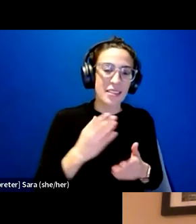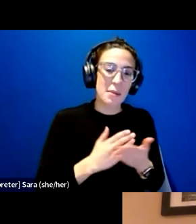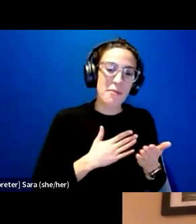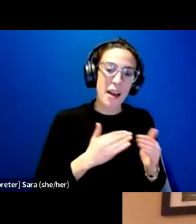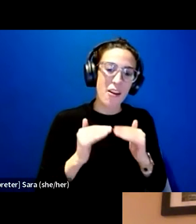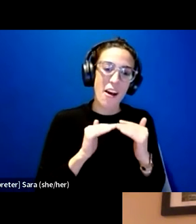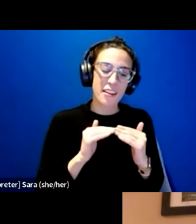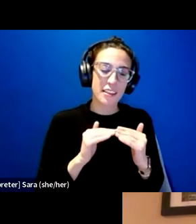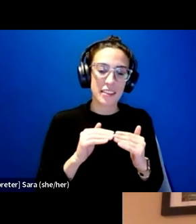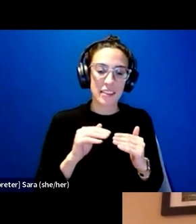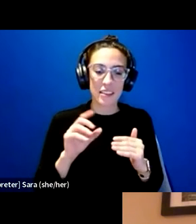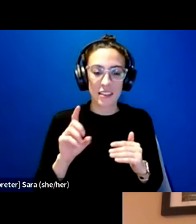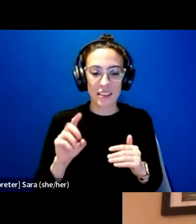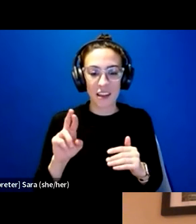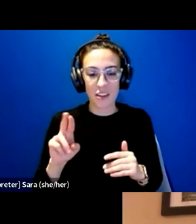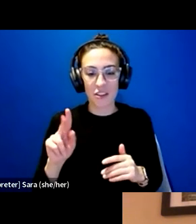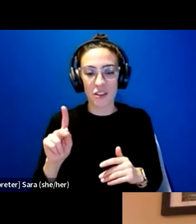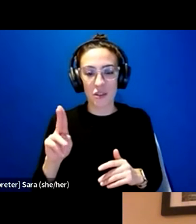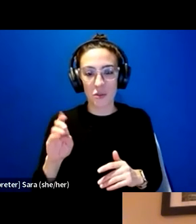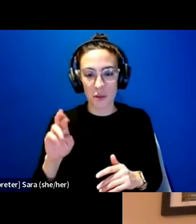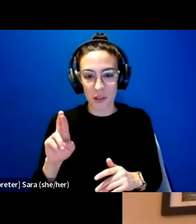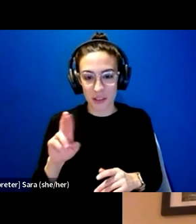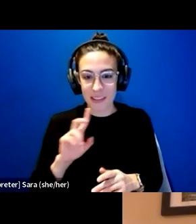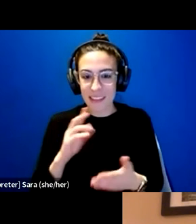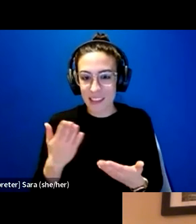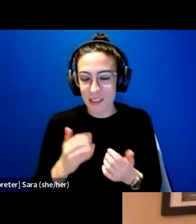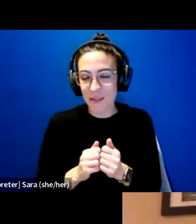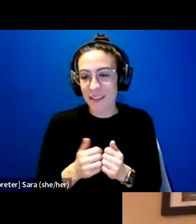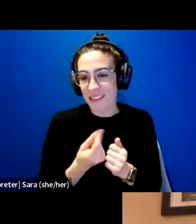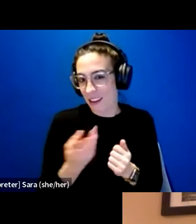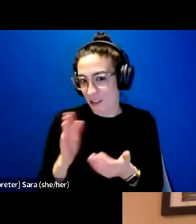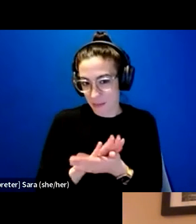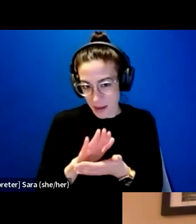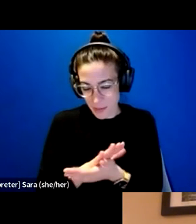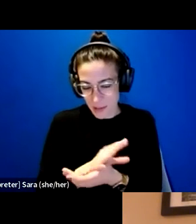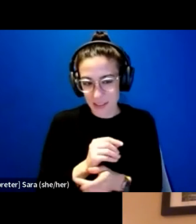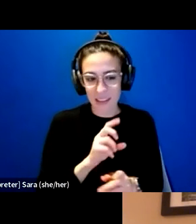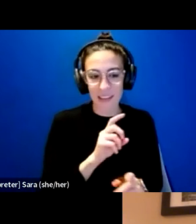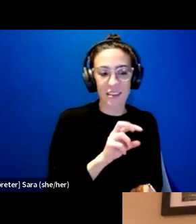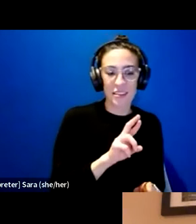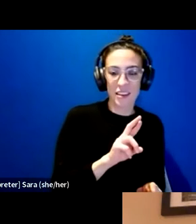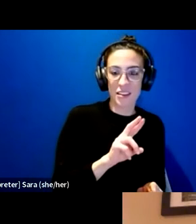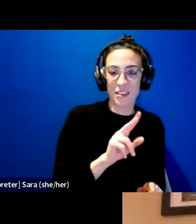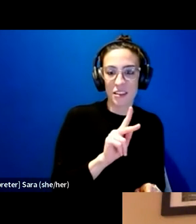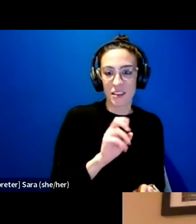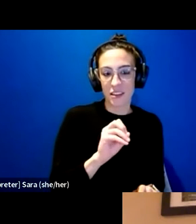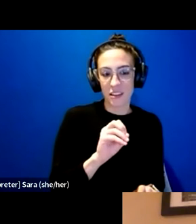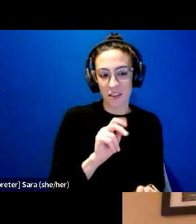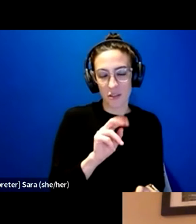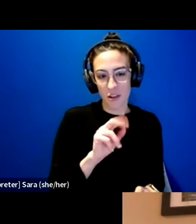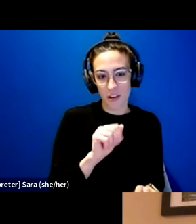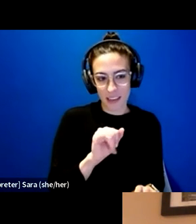Dr. Ravi Cooper is here with several papers. And then also Dr. Kakori, Hernisa Kakori.